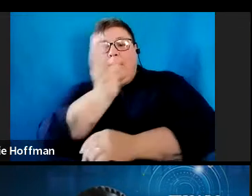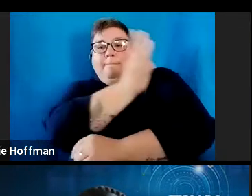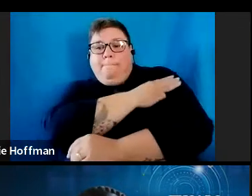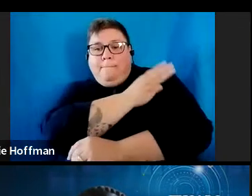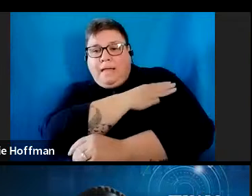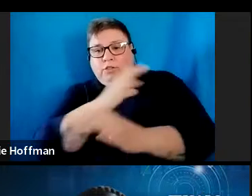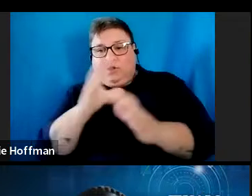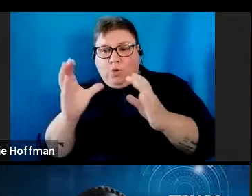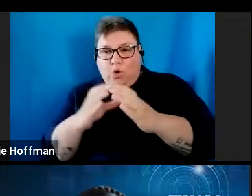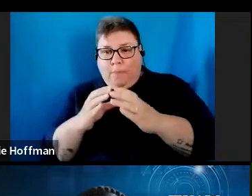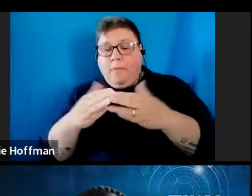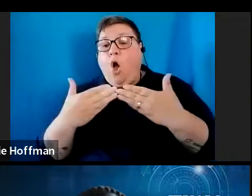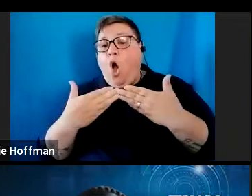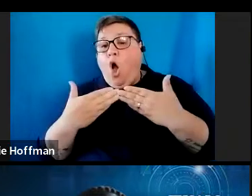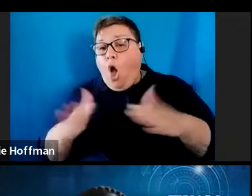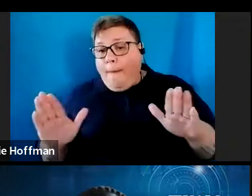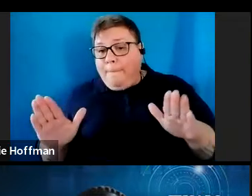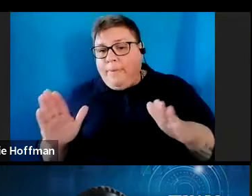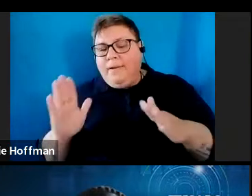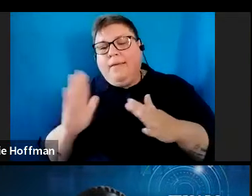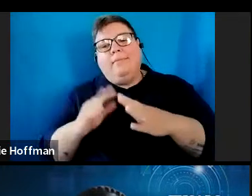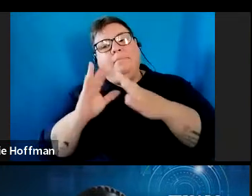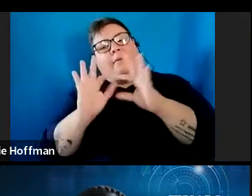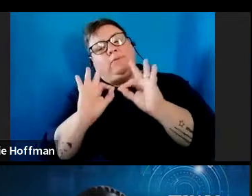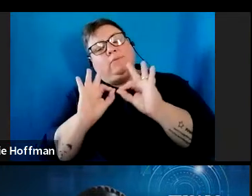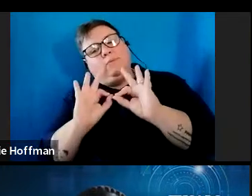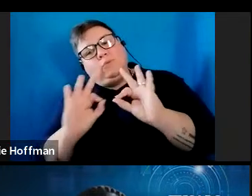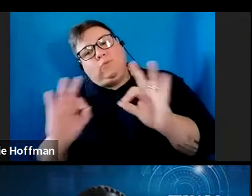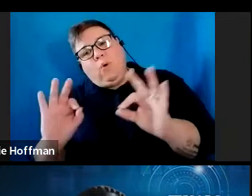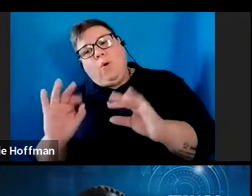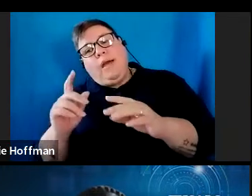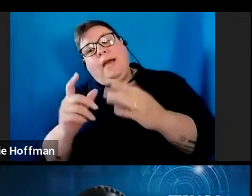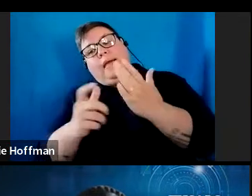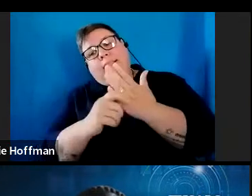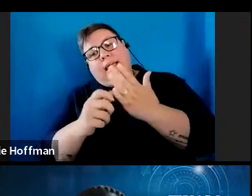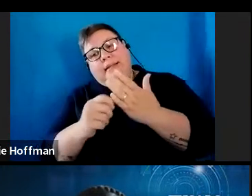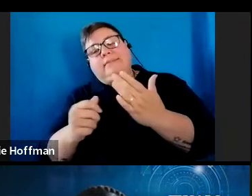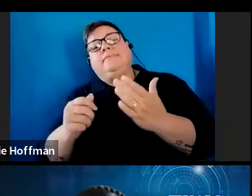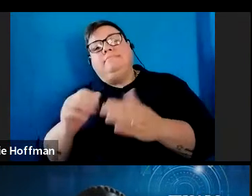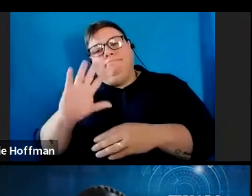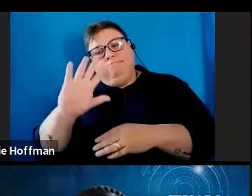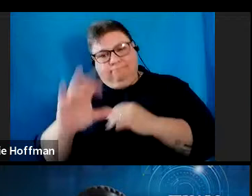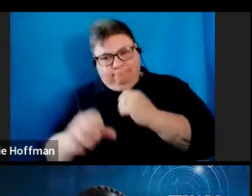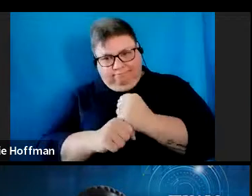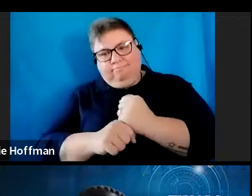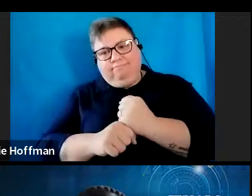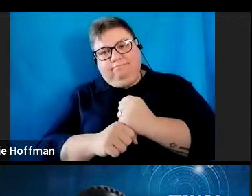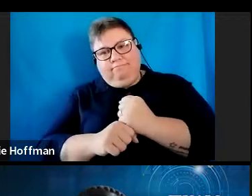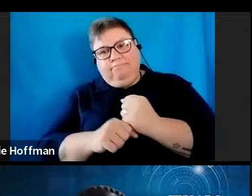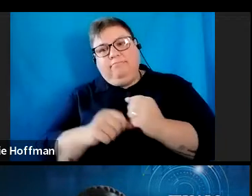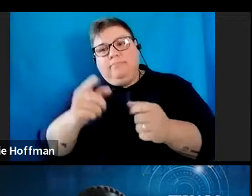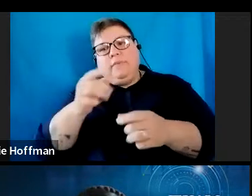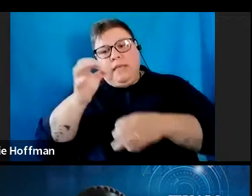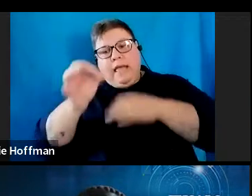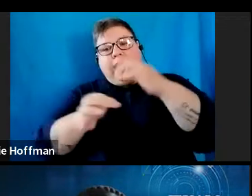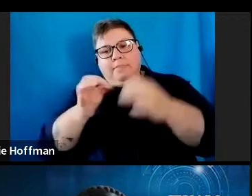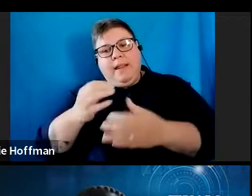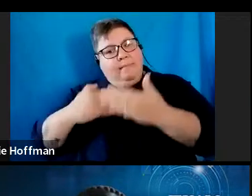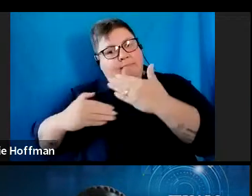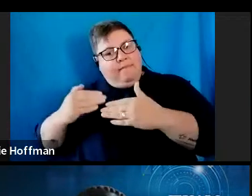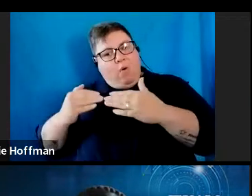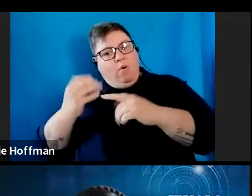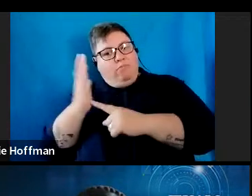open, and then ensure that the tax directive option is ticked. And I think I did demonstrate this in my